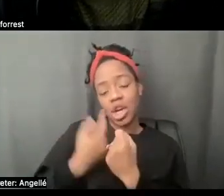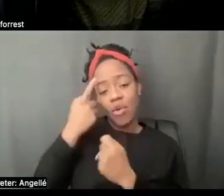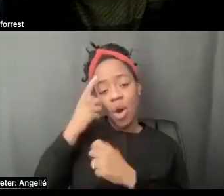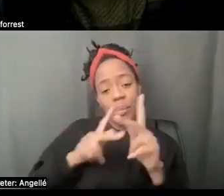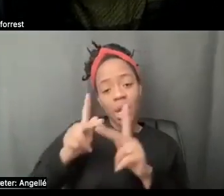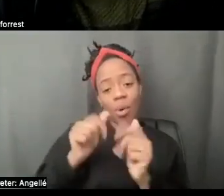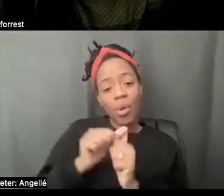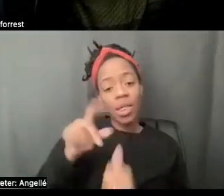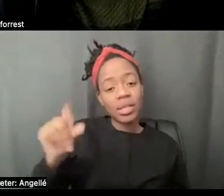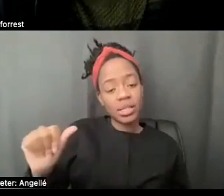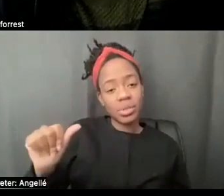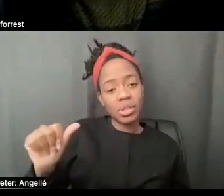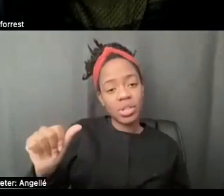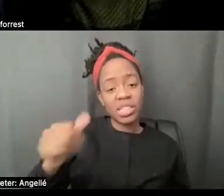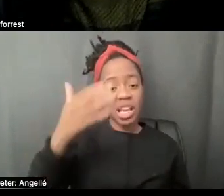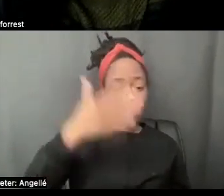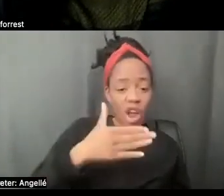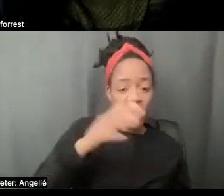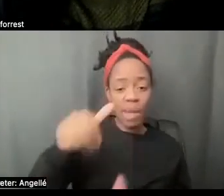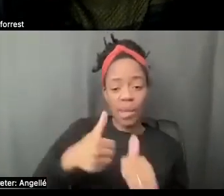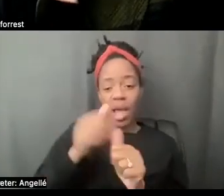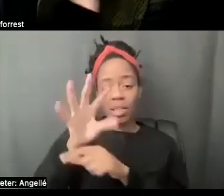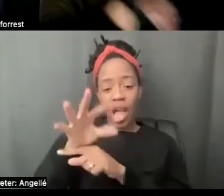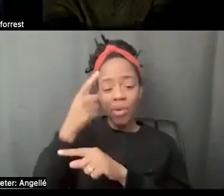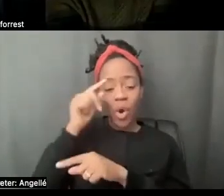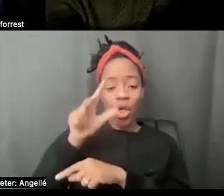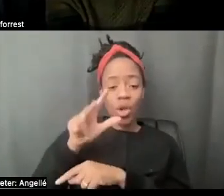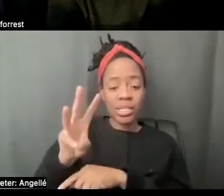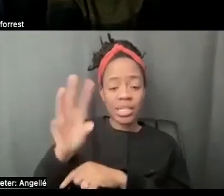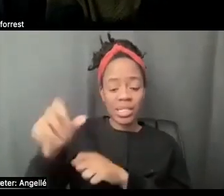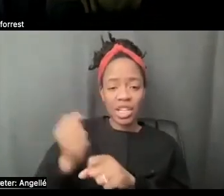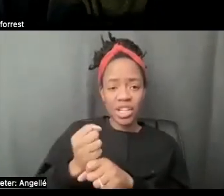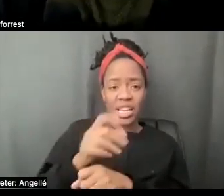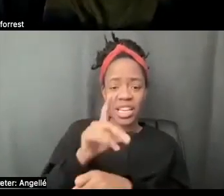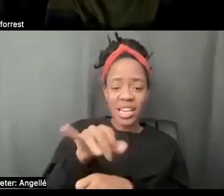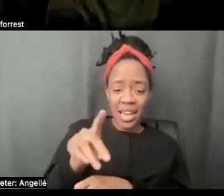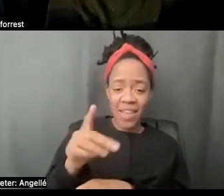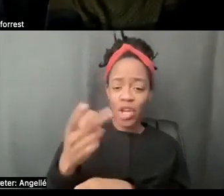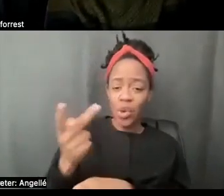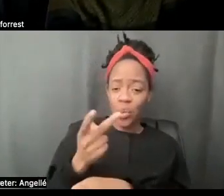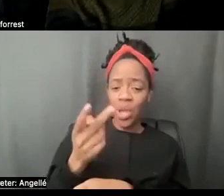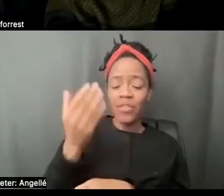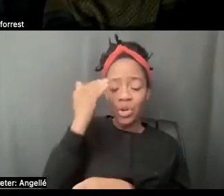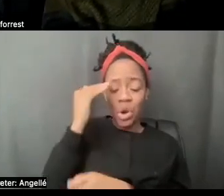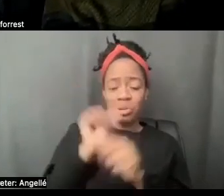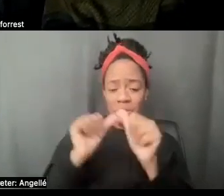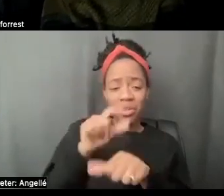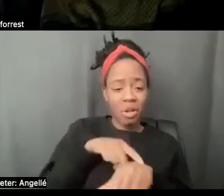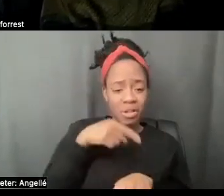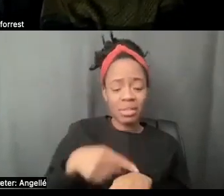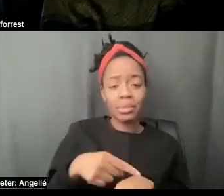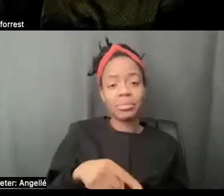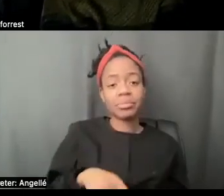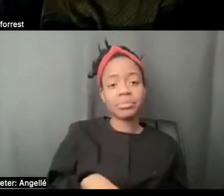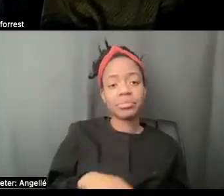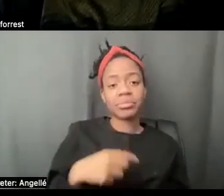disabilities in front of and behind the camera for 36 years. David, you know, I've, we've known each other for a long time. And I've